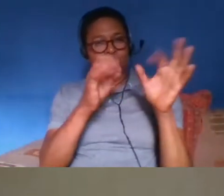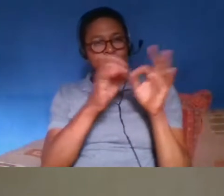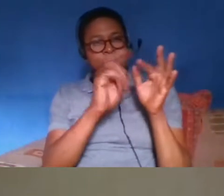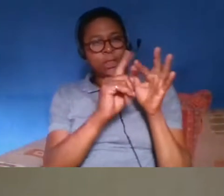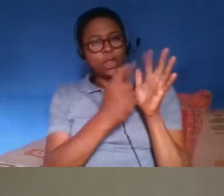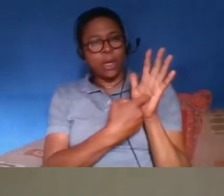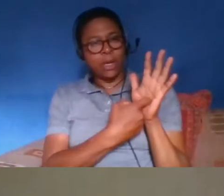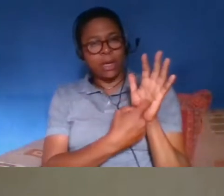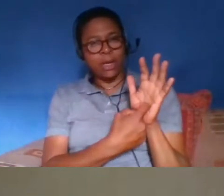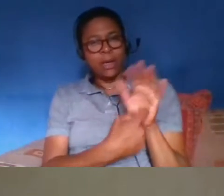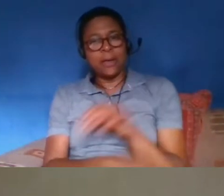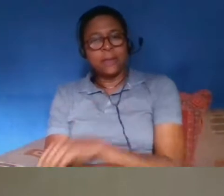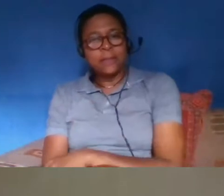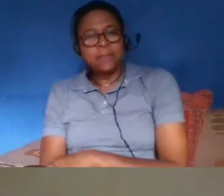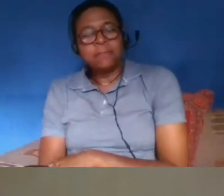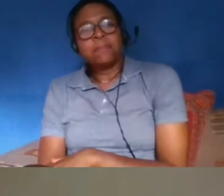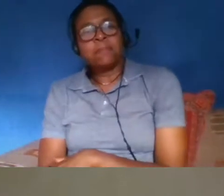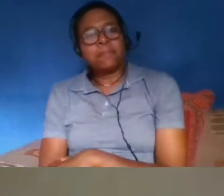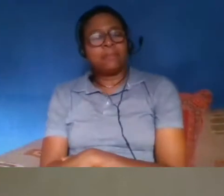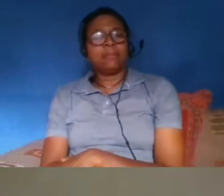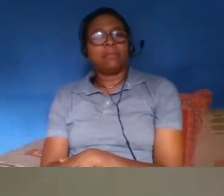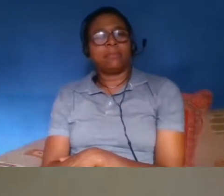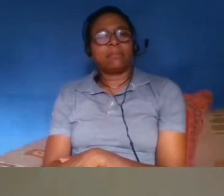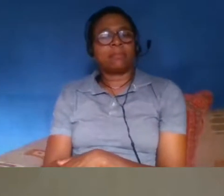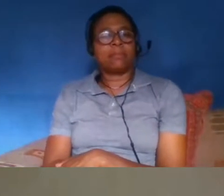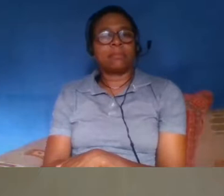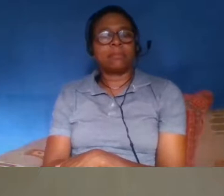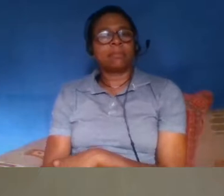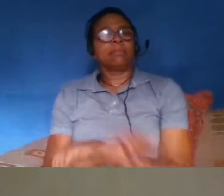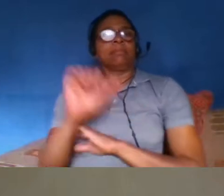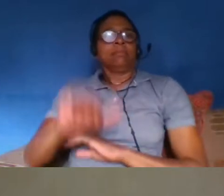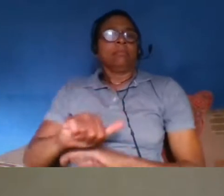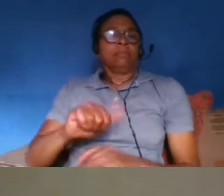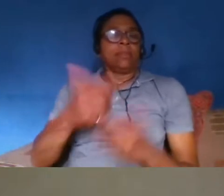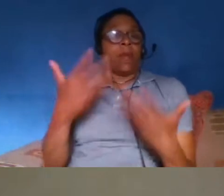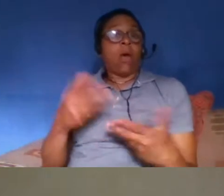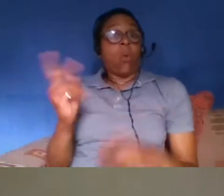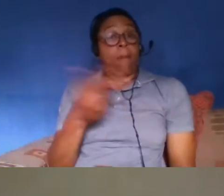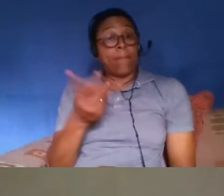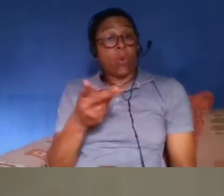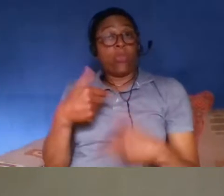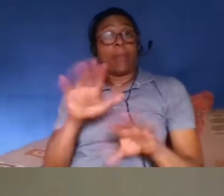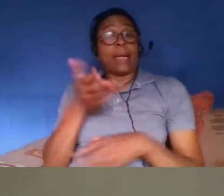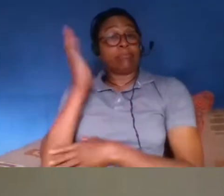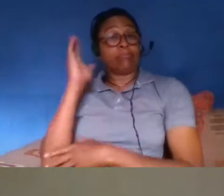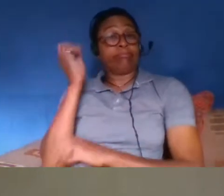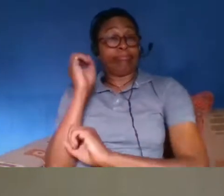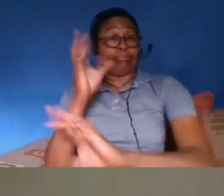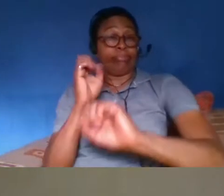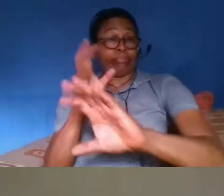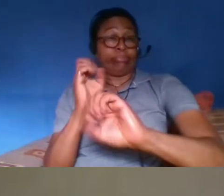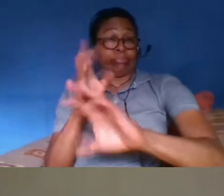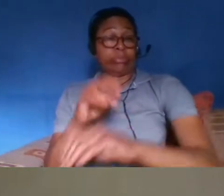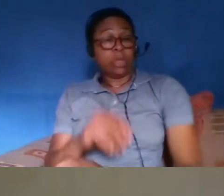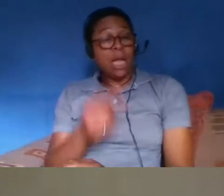and bring you both off mute so um yeah we've now heard both from colin and jabir um and despite the outrage i think